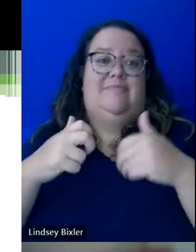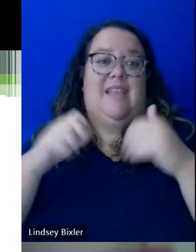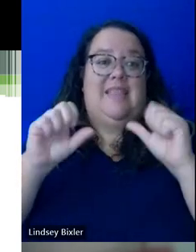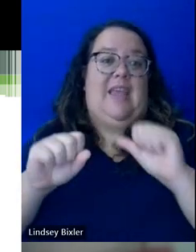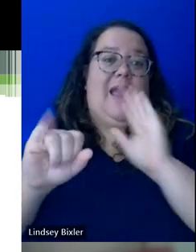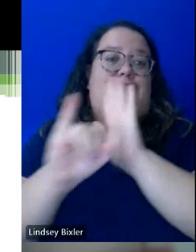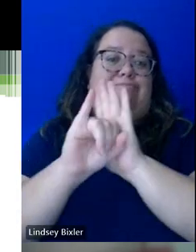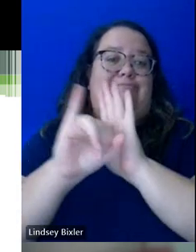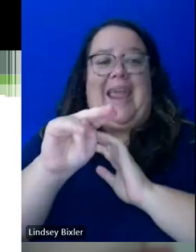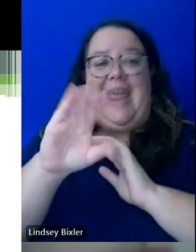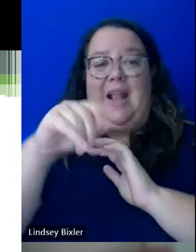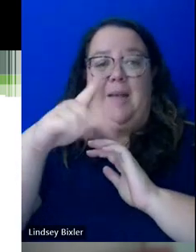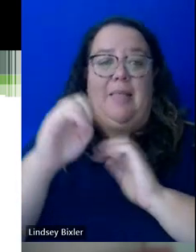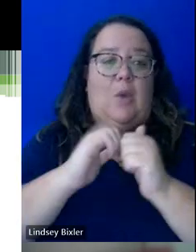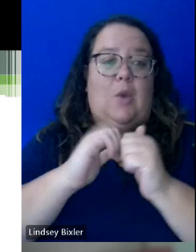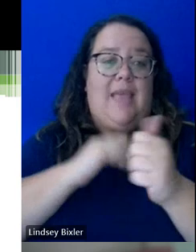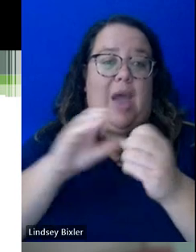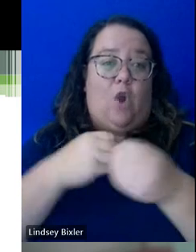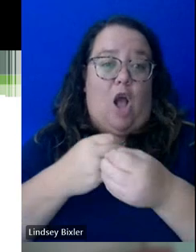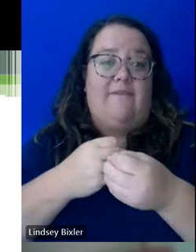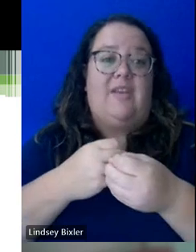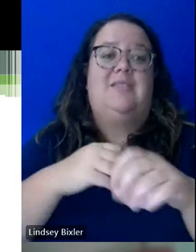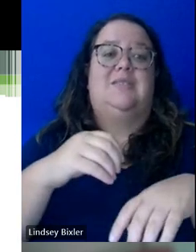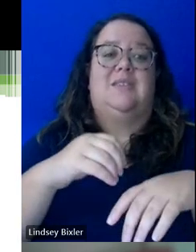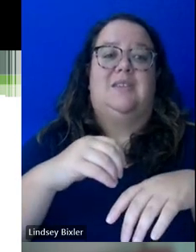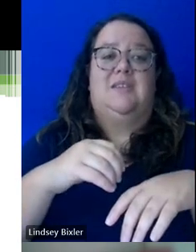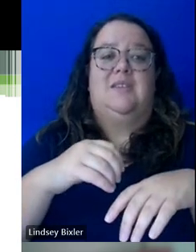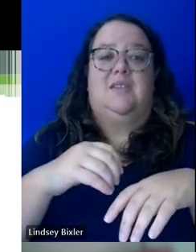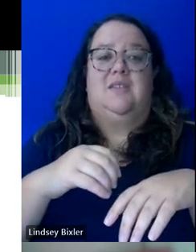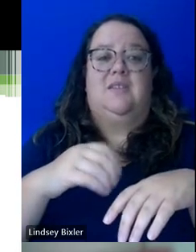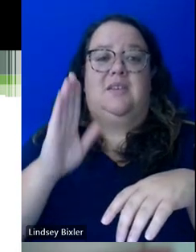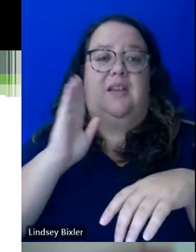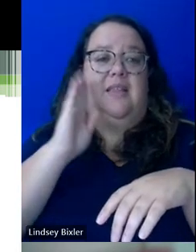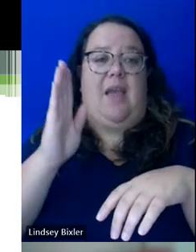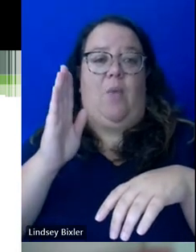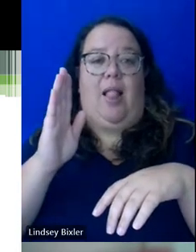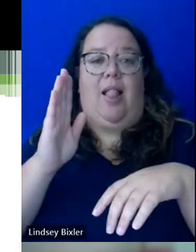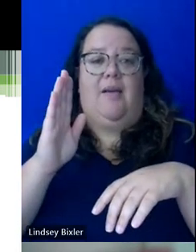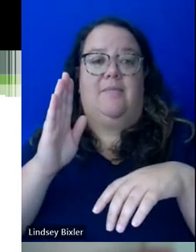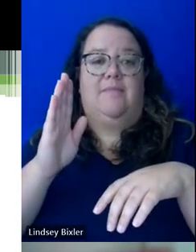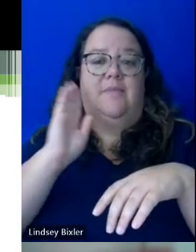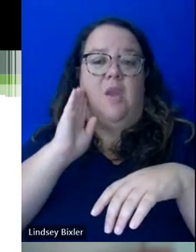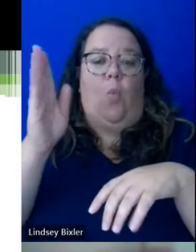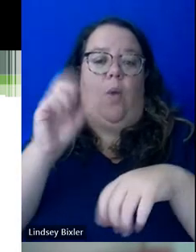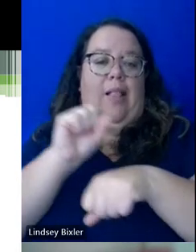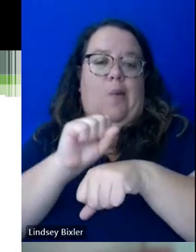students can, you the semester ends and I will go on your transcript as kind of a placeholder, and then you can finish up the work after the fact.